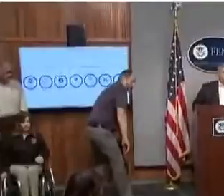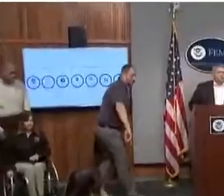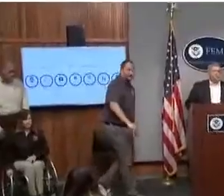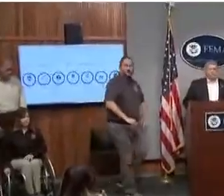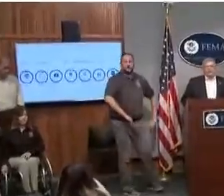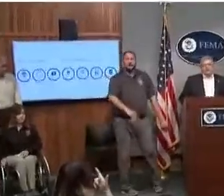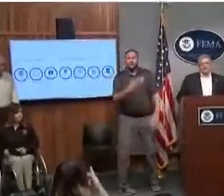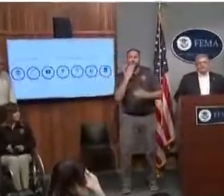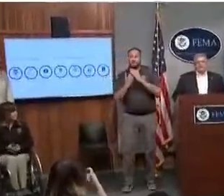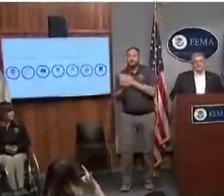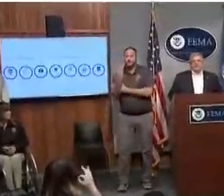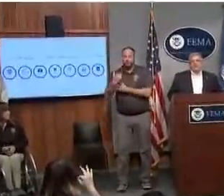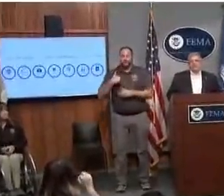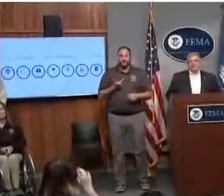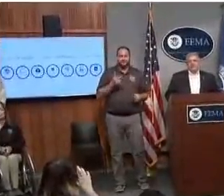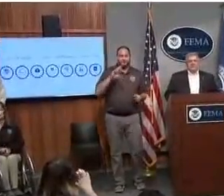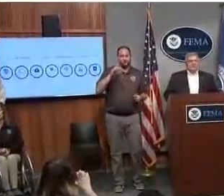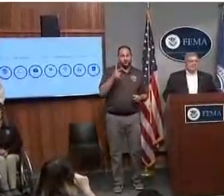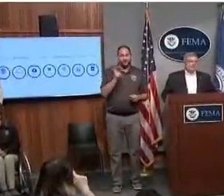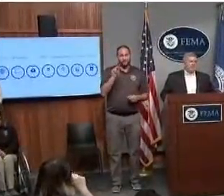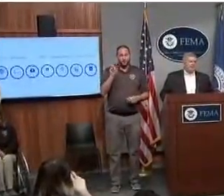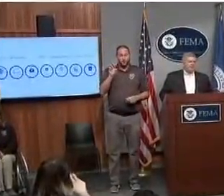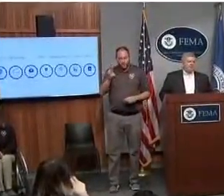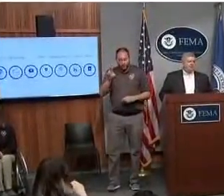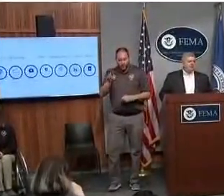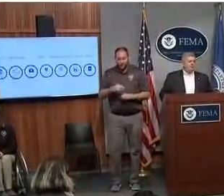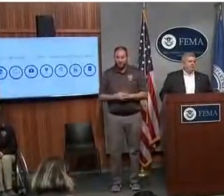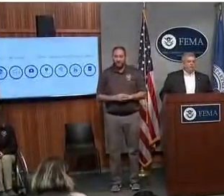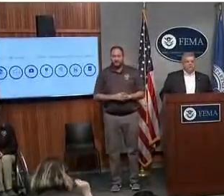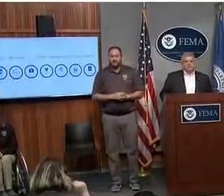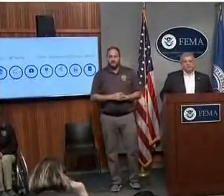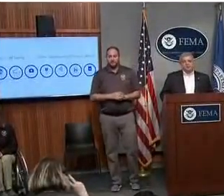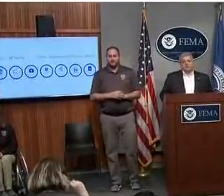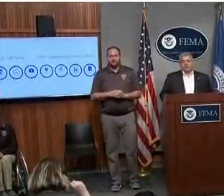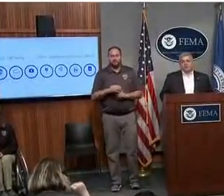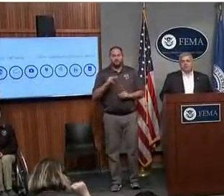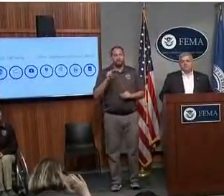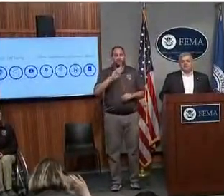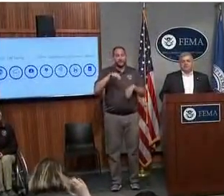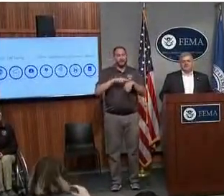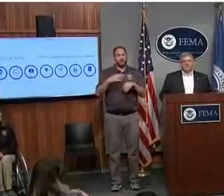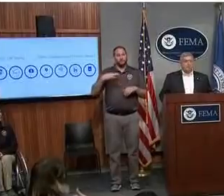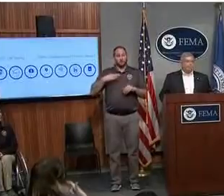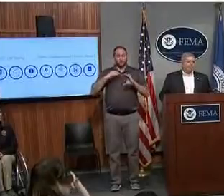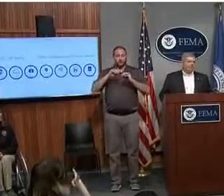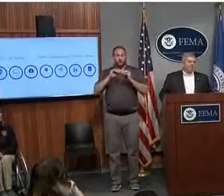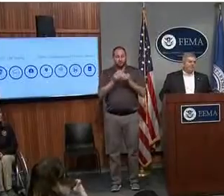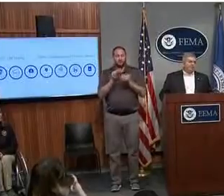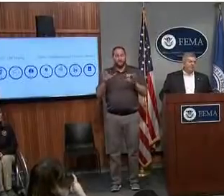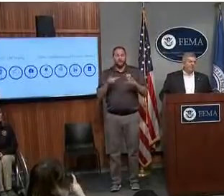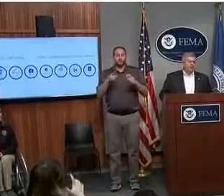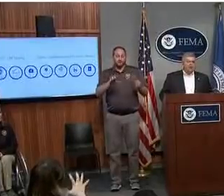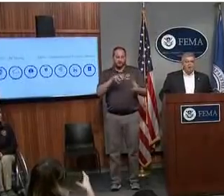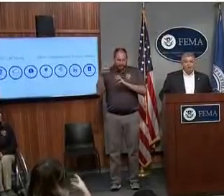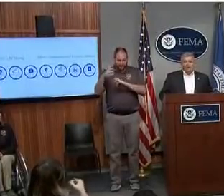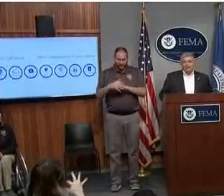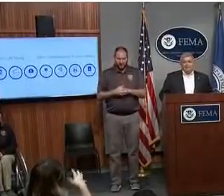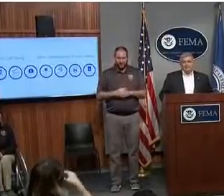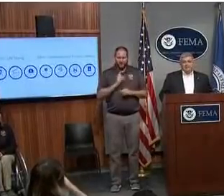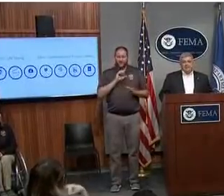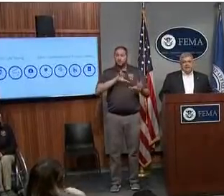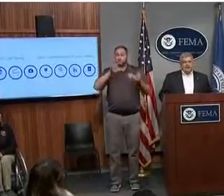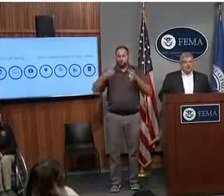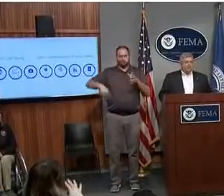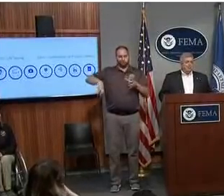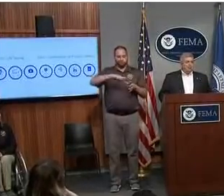Greg Forrester, I'm with the National Voluntary Organizations Active in Disaster. We're the largest association of disaster nonprofits in the nation. We're made